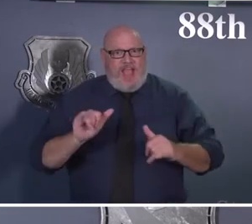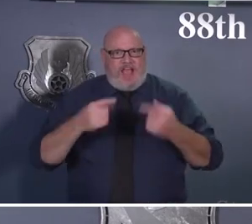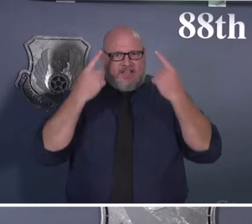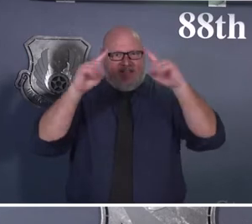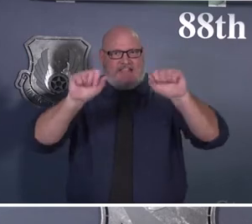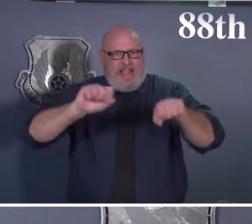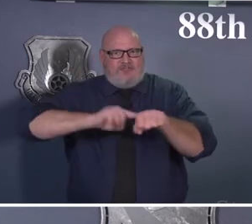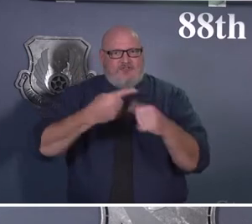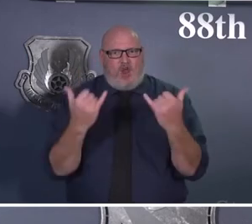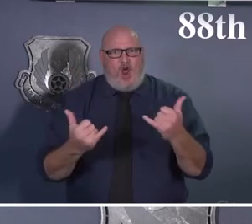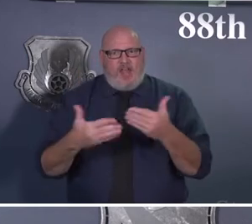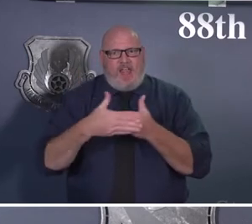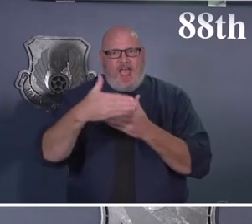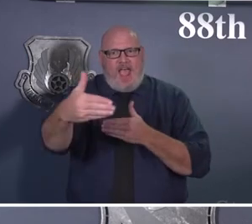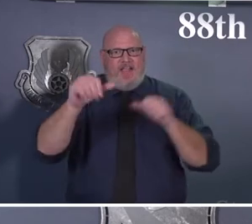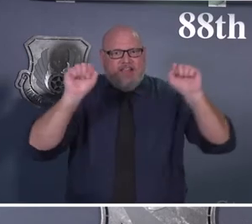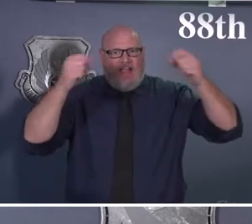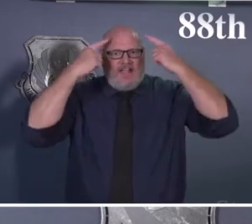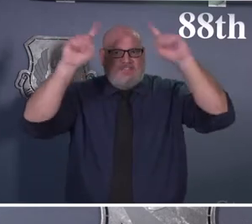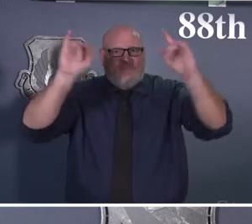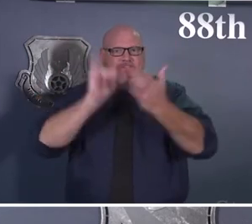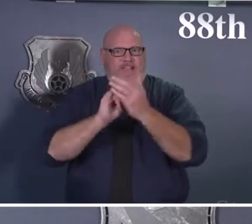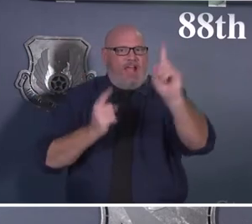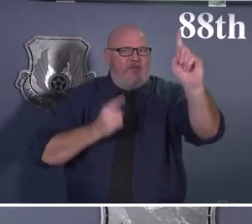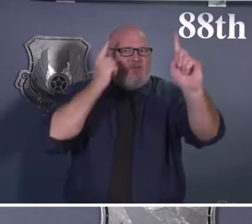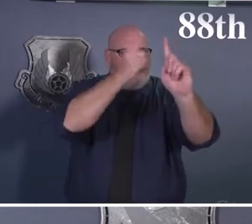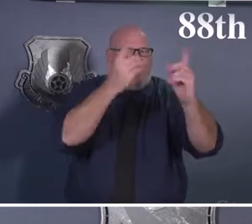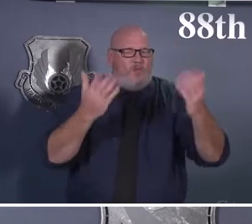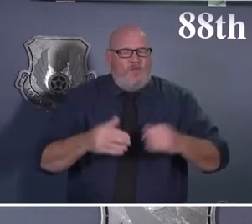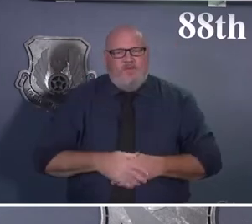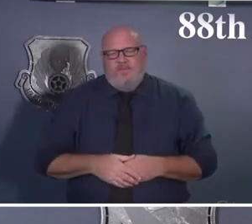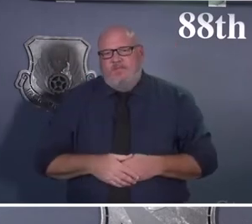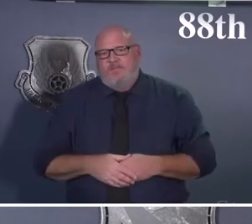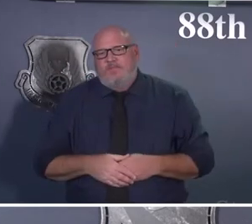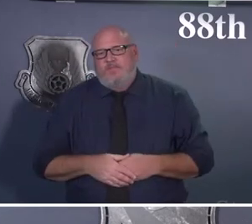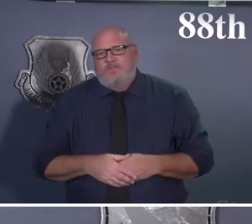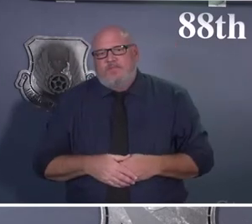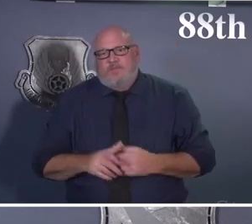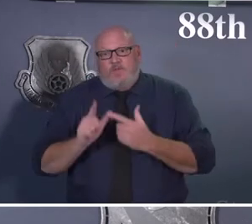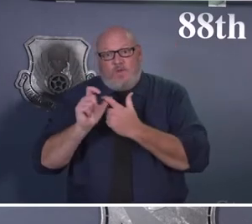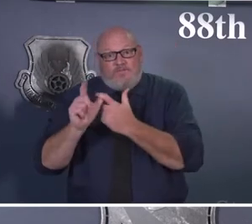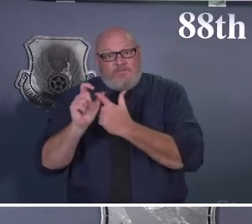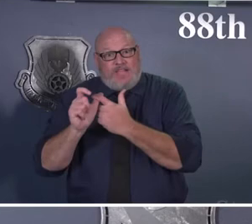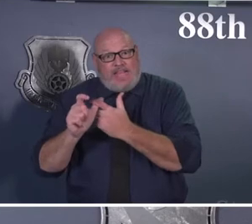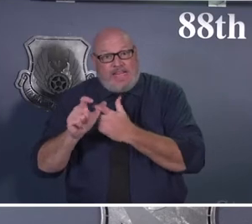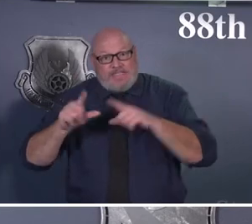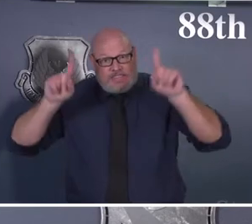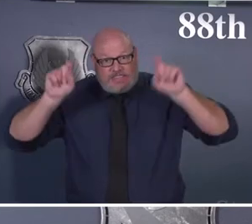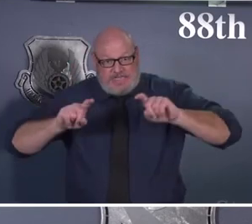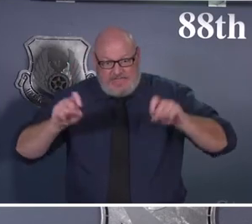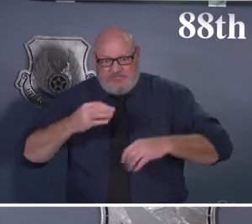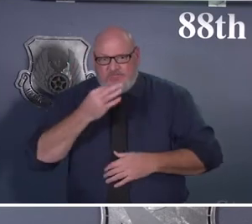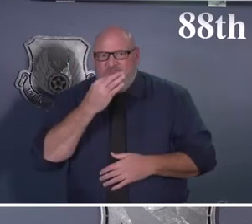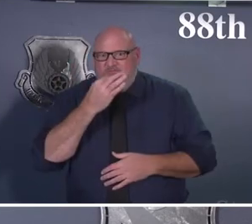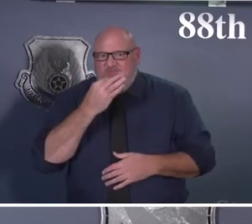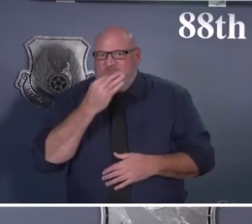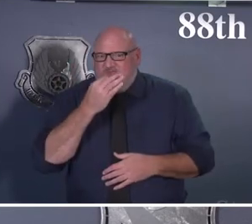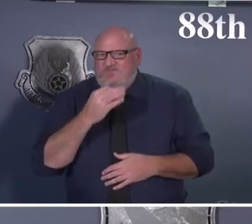this week. I've got mine coming up in April. And so I'll be ready for that and excited to knock that out for another year.